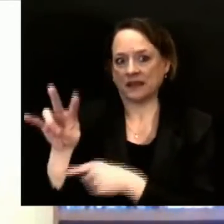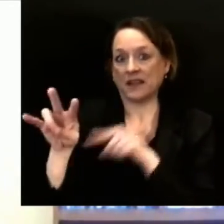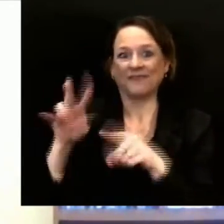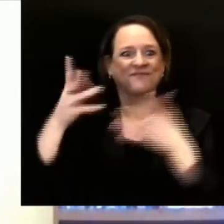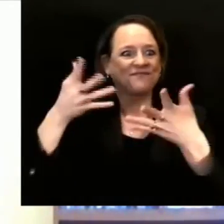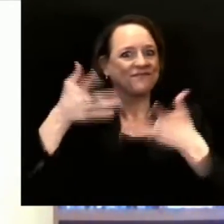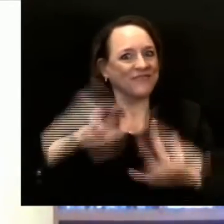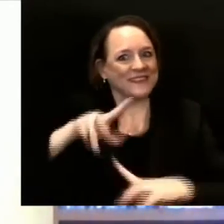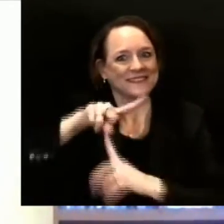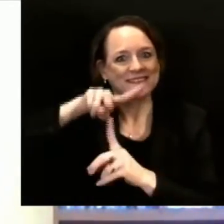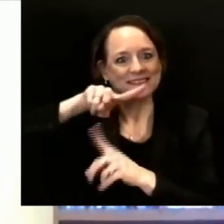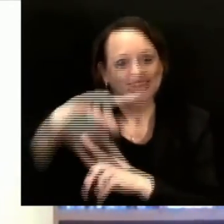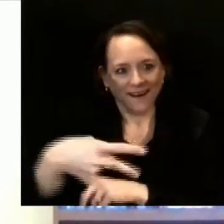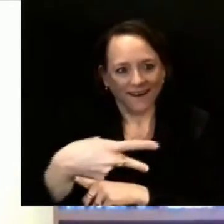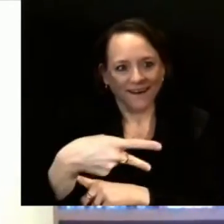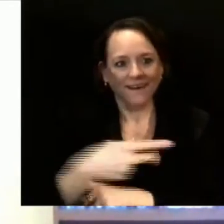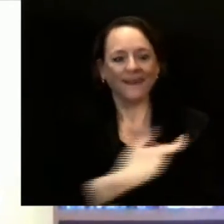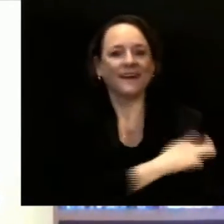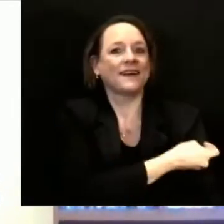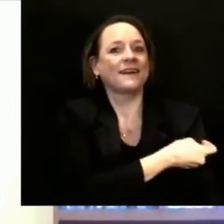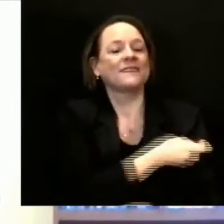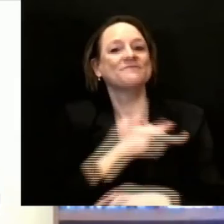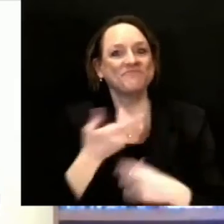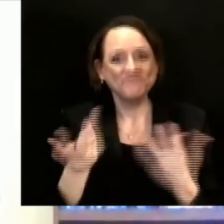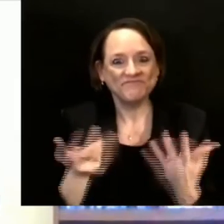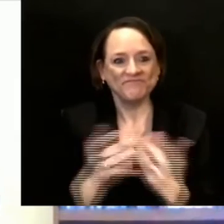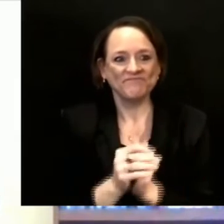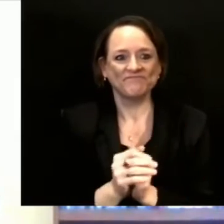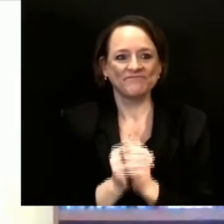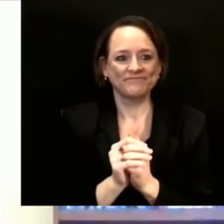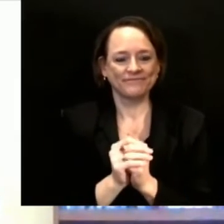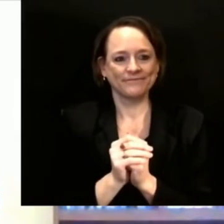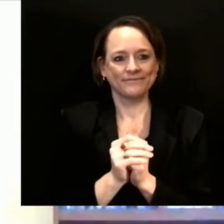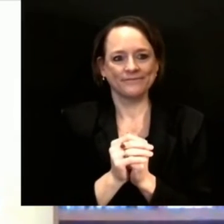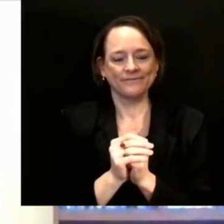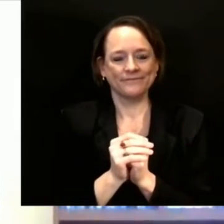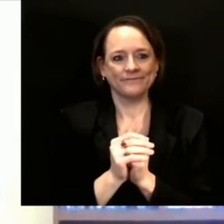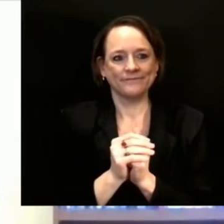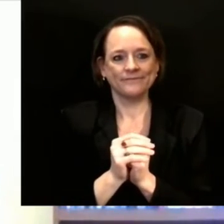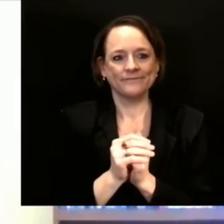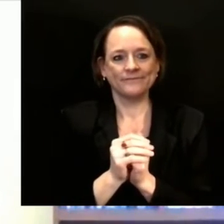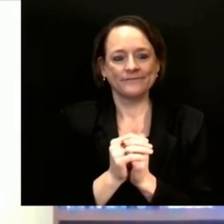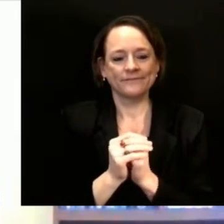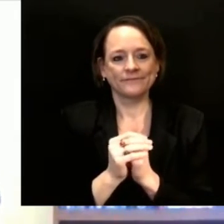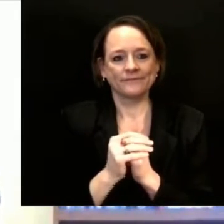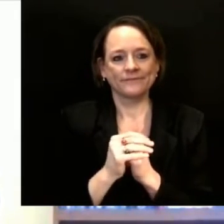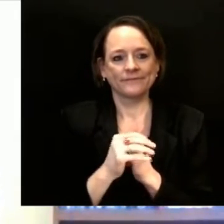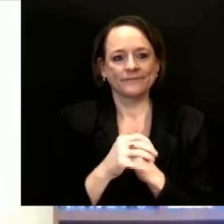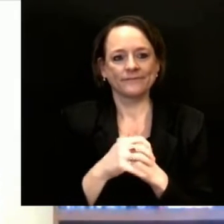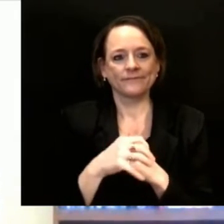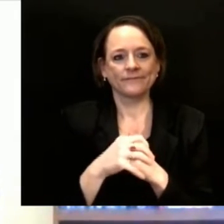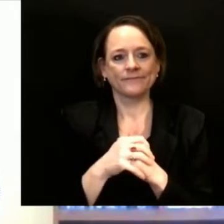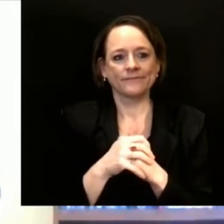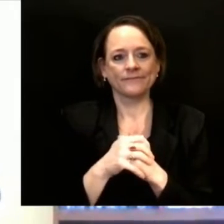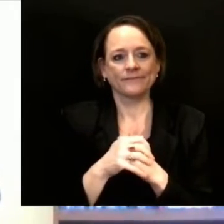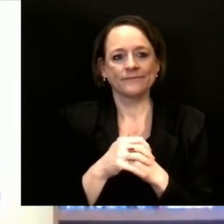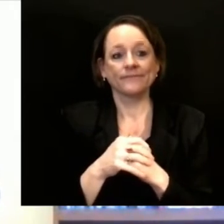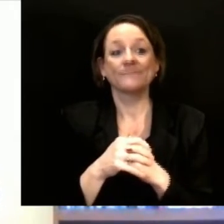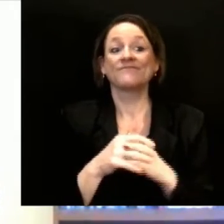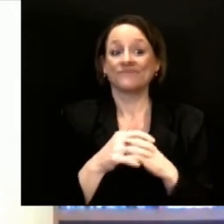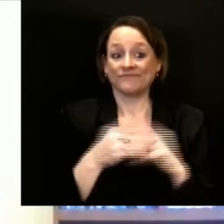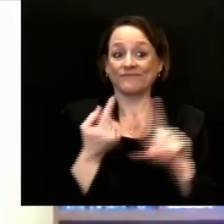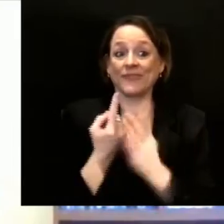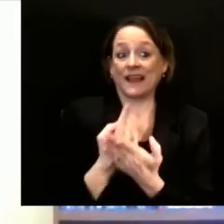Wisconsinites have completed their vaccine series. Last week, we expanded COVID-19 vaccine